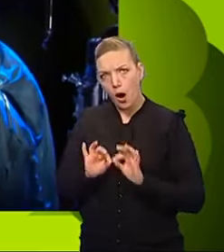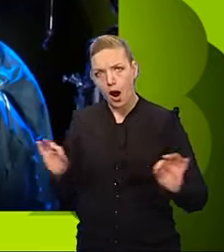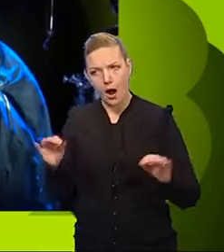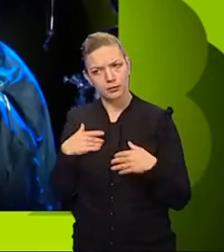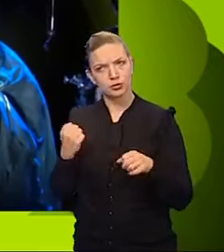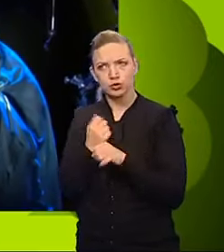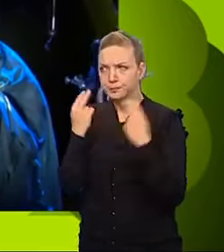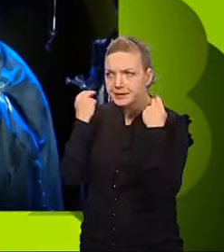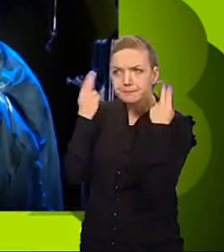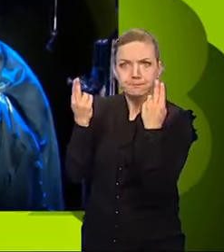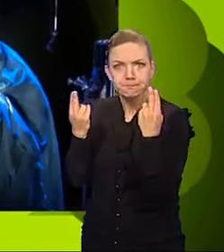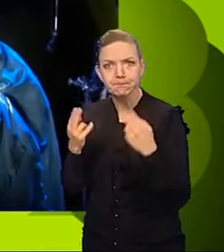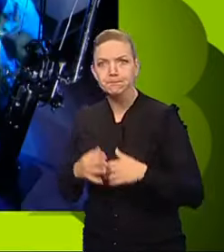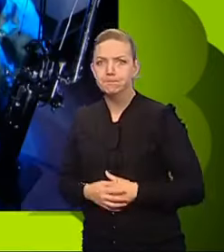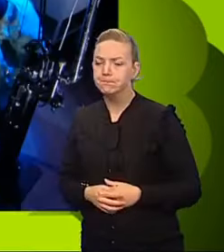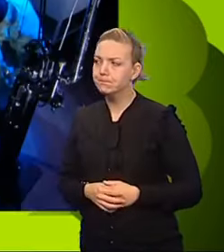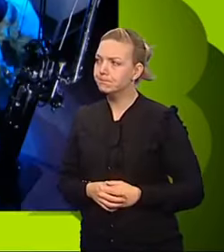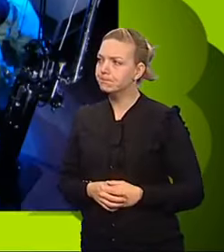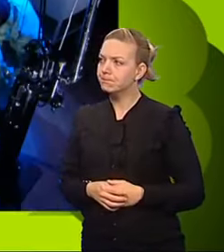quiet and I should have been more persuasive.